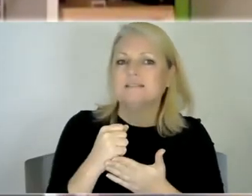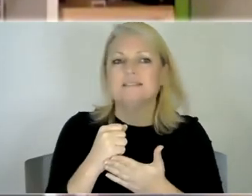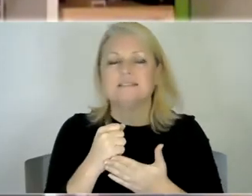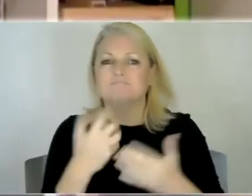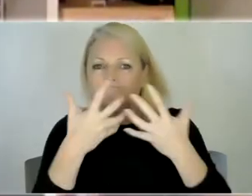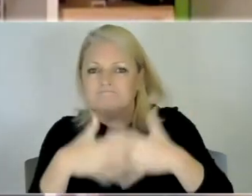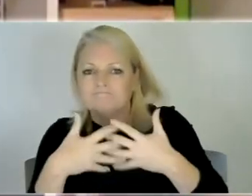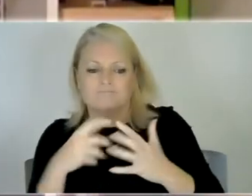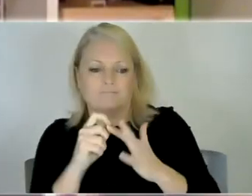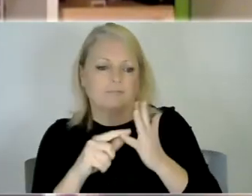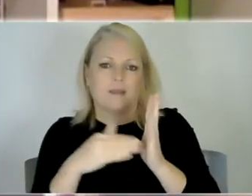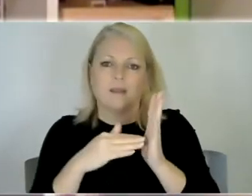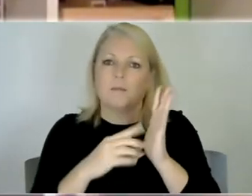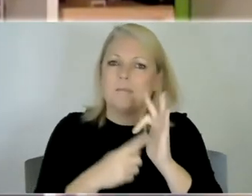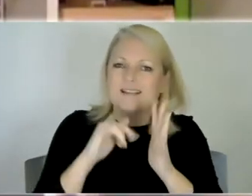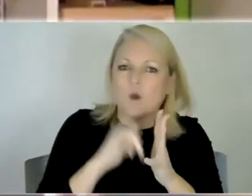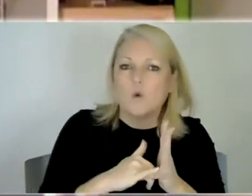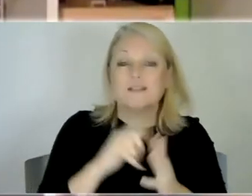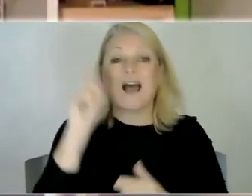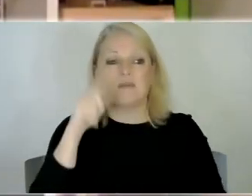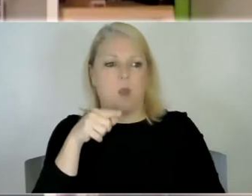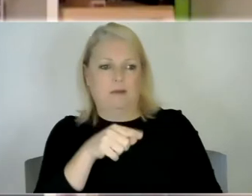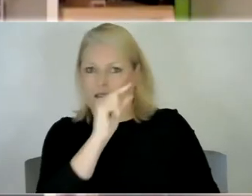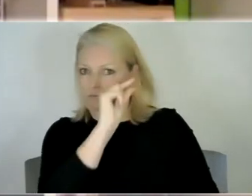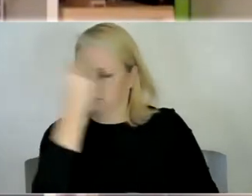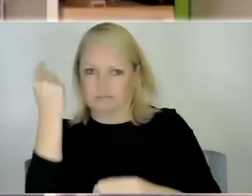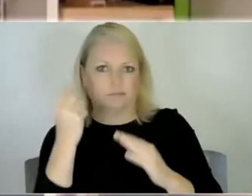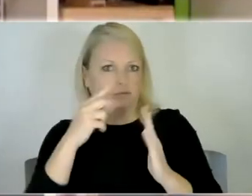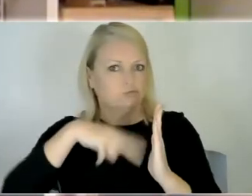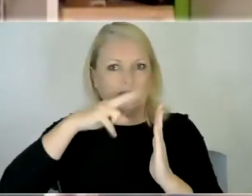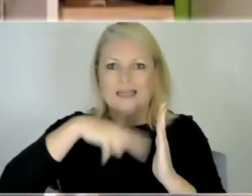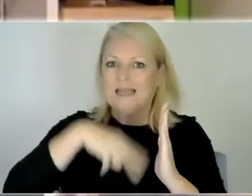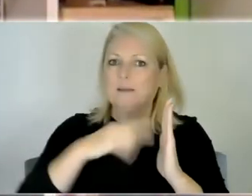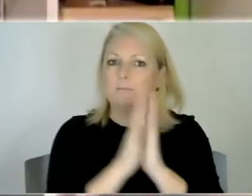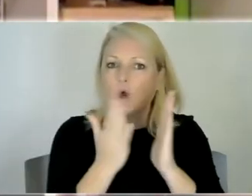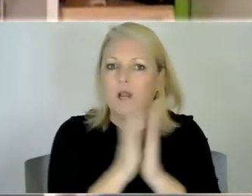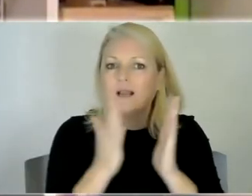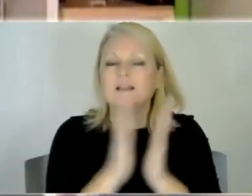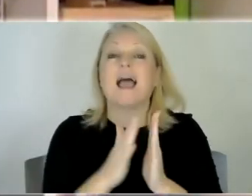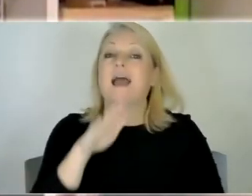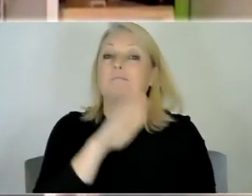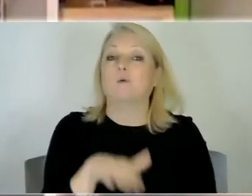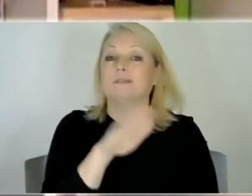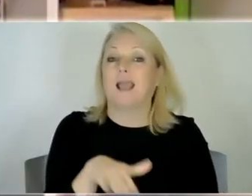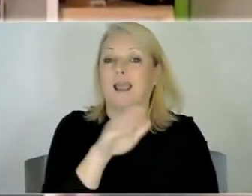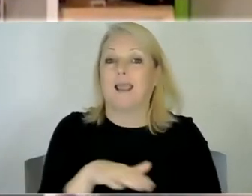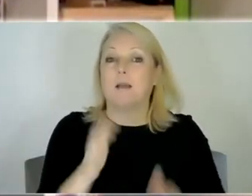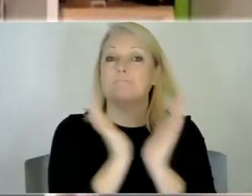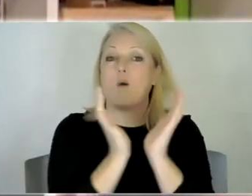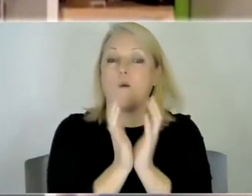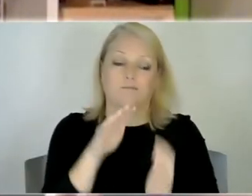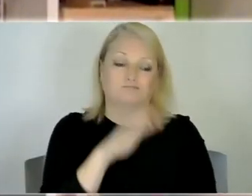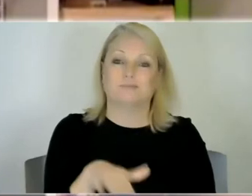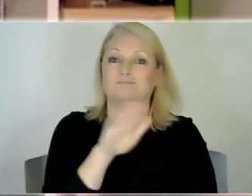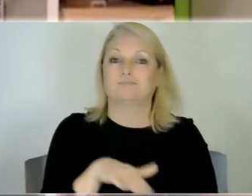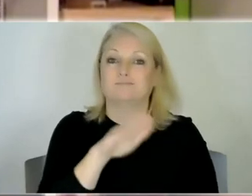um he's obsessed with books at the moment and obsessed with bouncing the ball so the last last year of